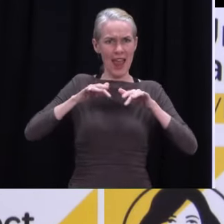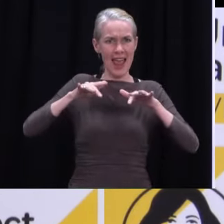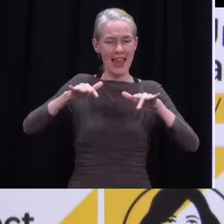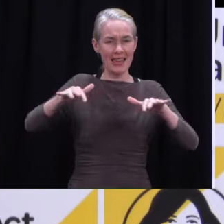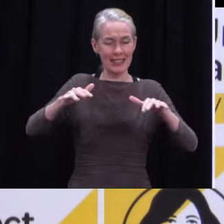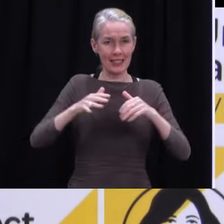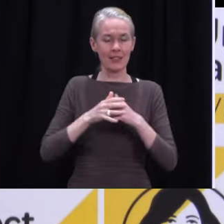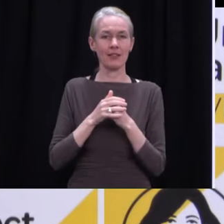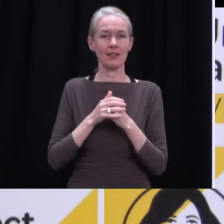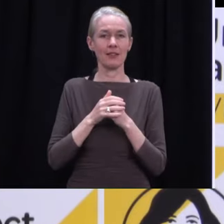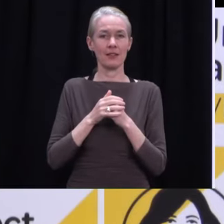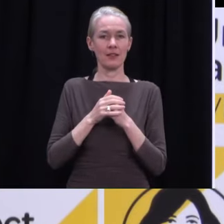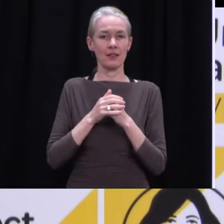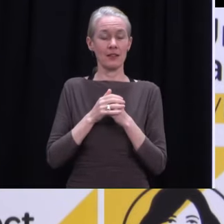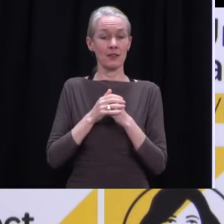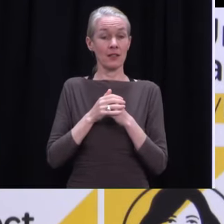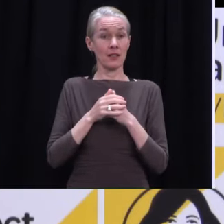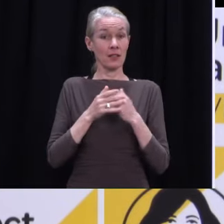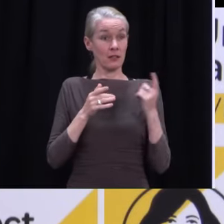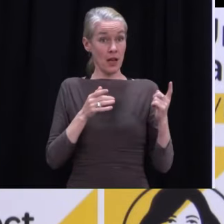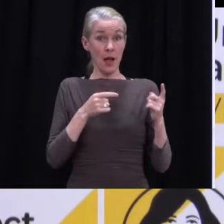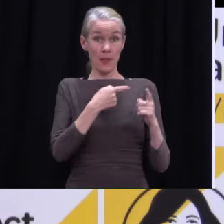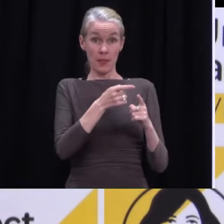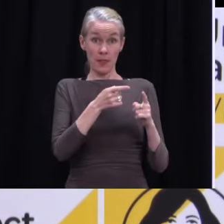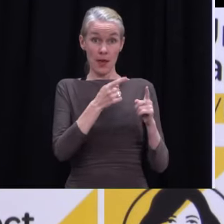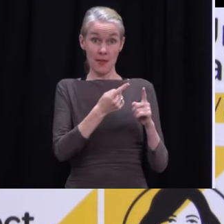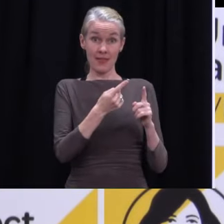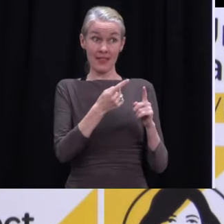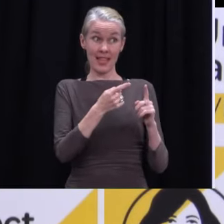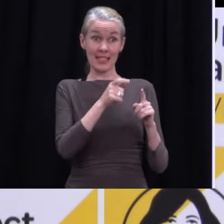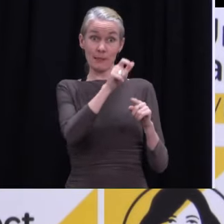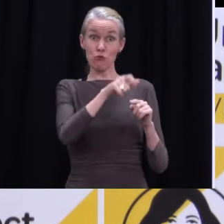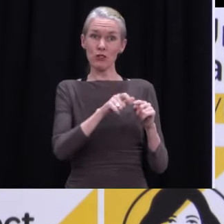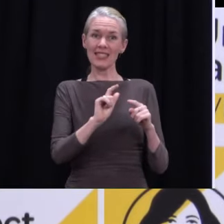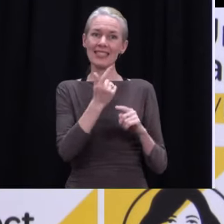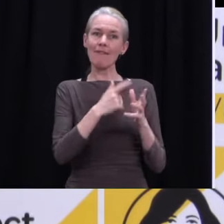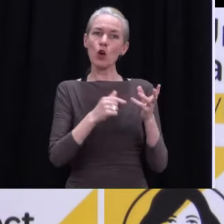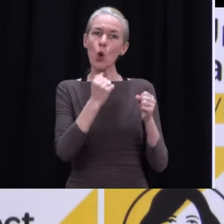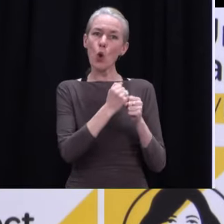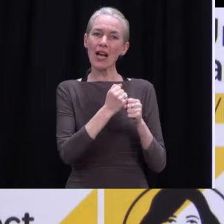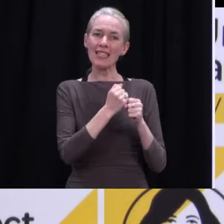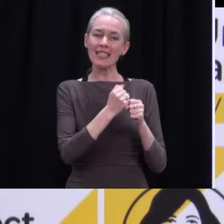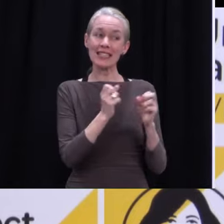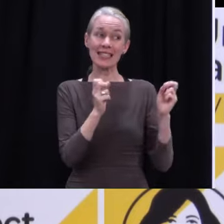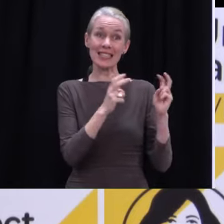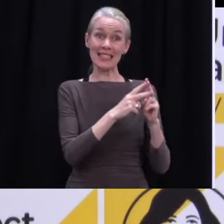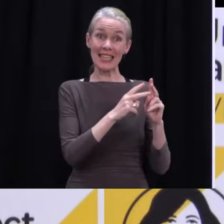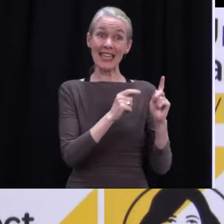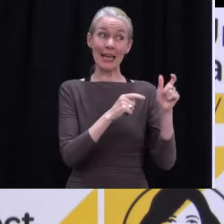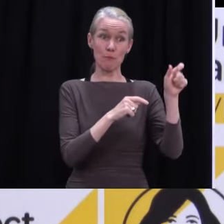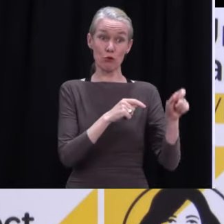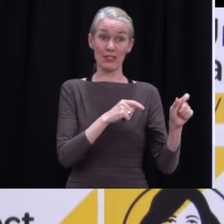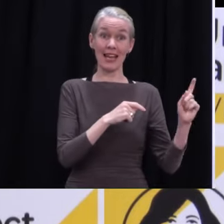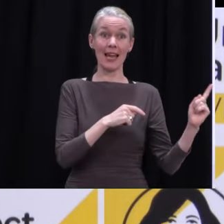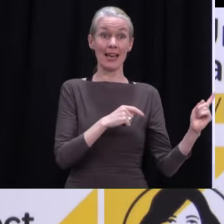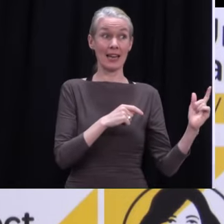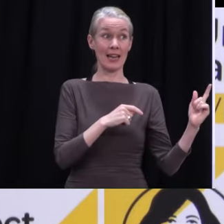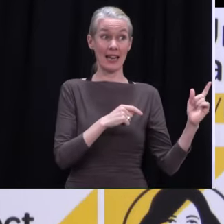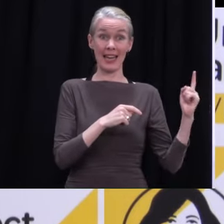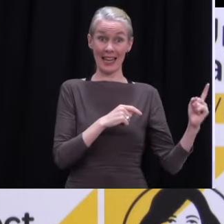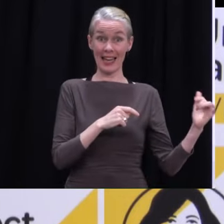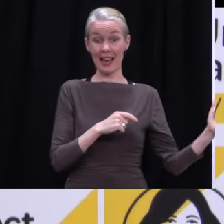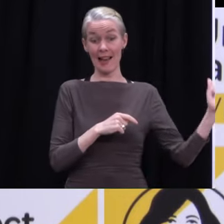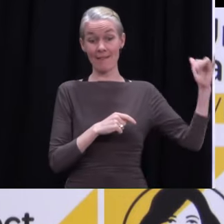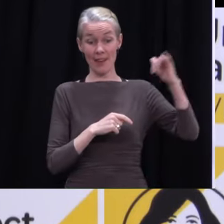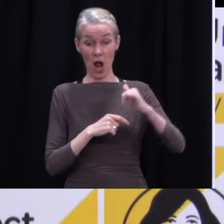therapy tests, was the Sydney returning, given he tested positive so early on, it's likely a pre-departure